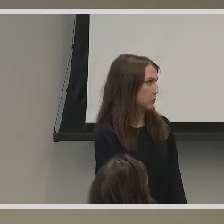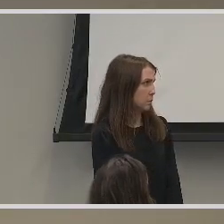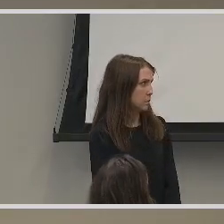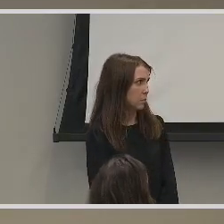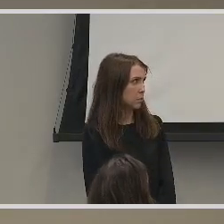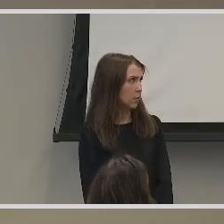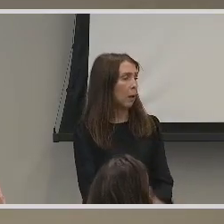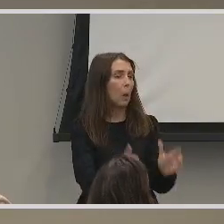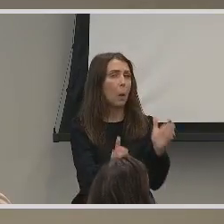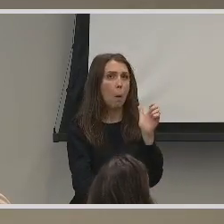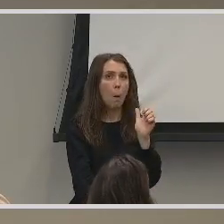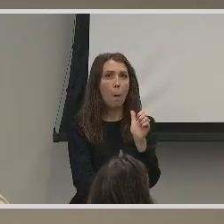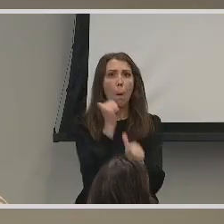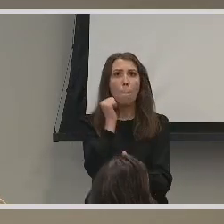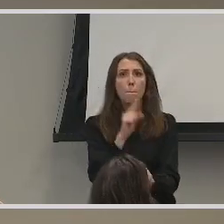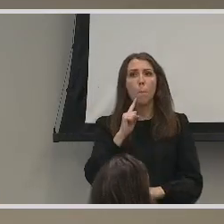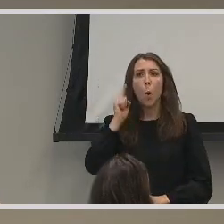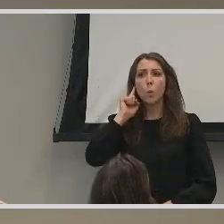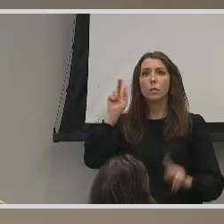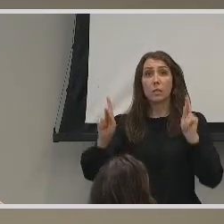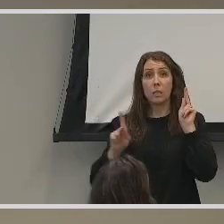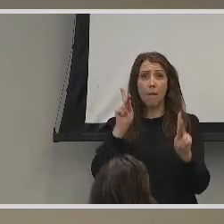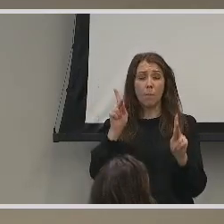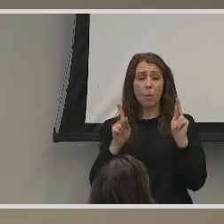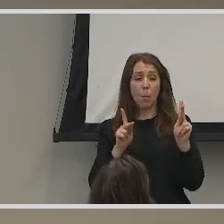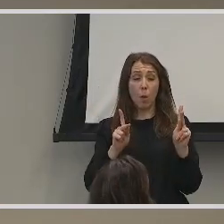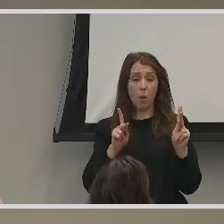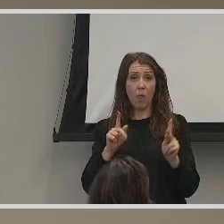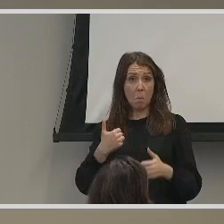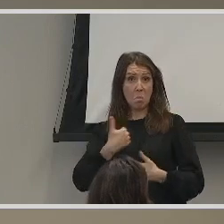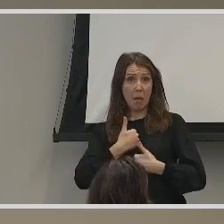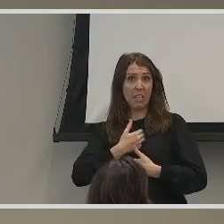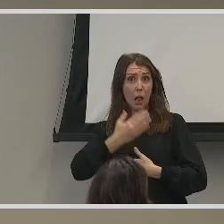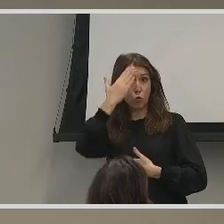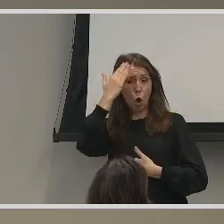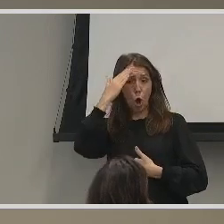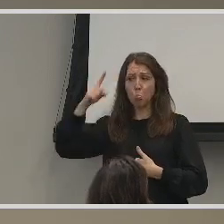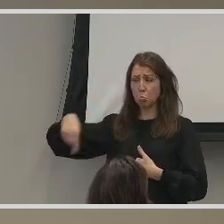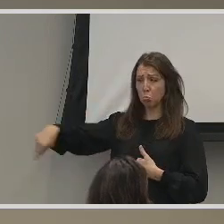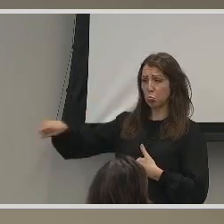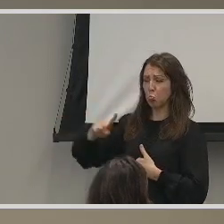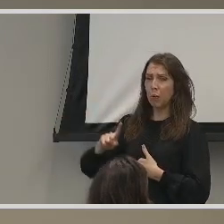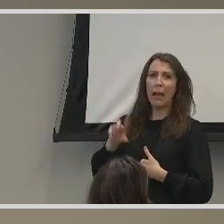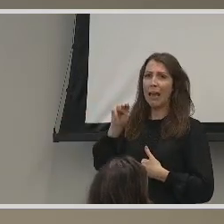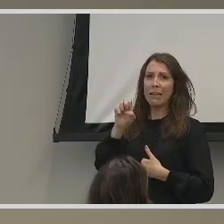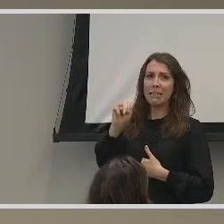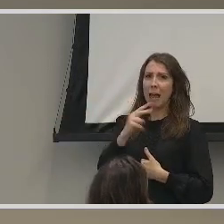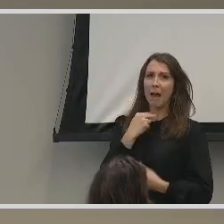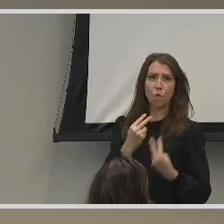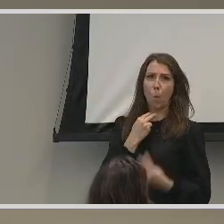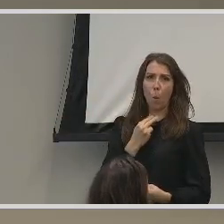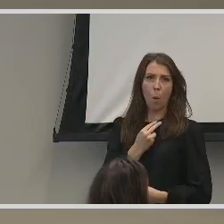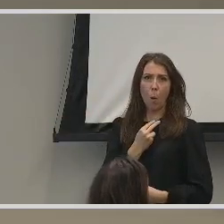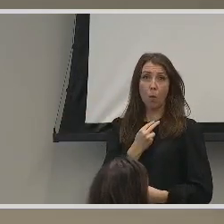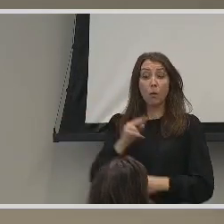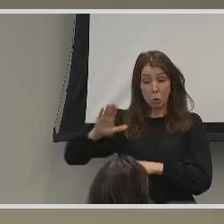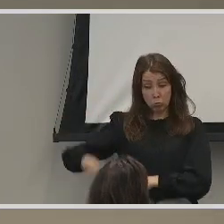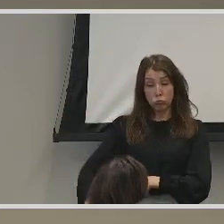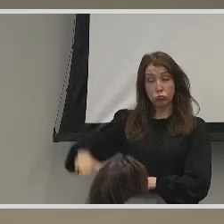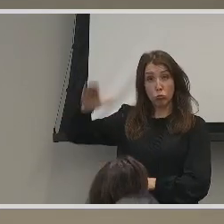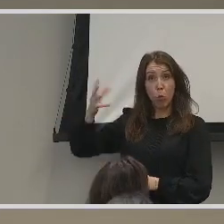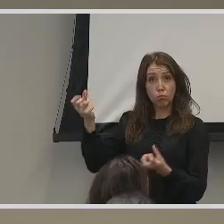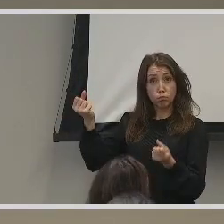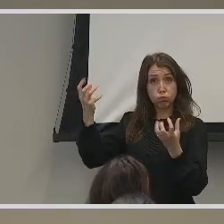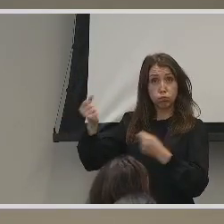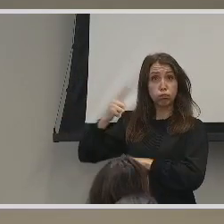the majority of deaf people that I know are nonverbal, they grew up with sign language.